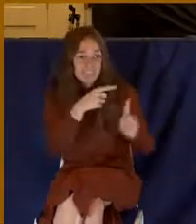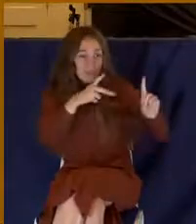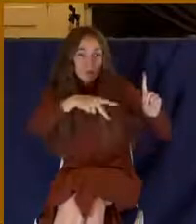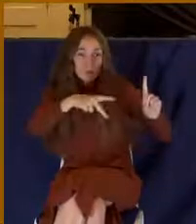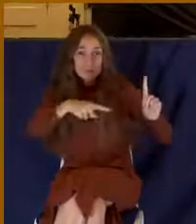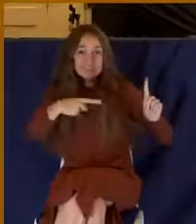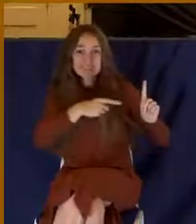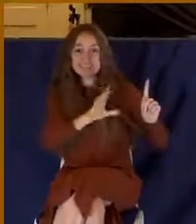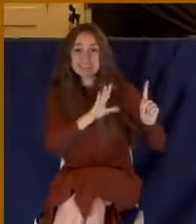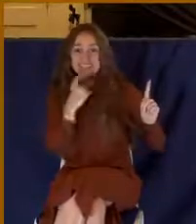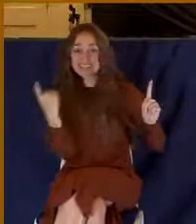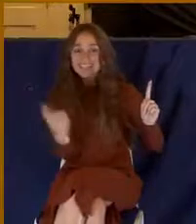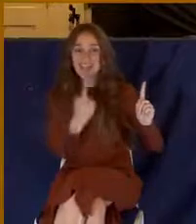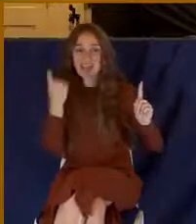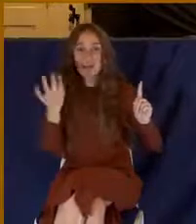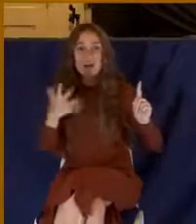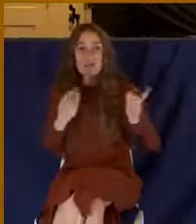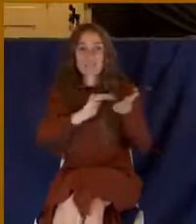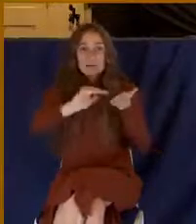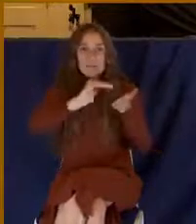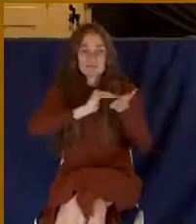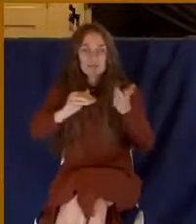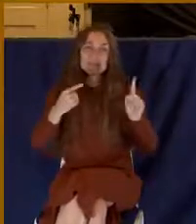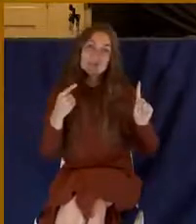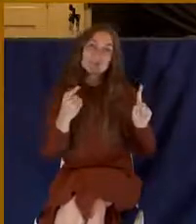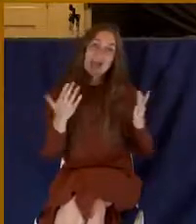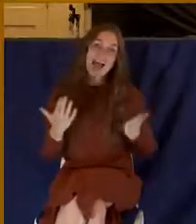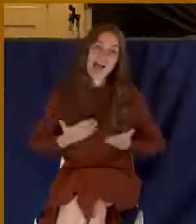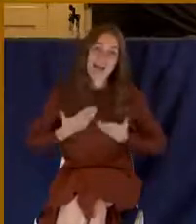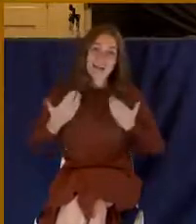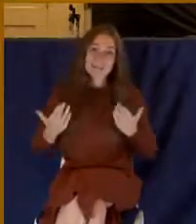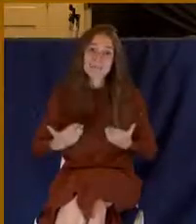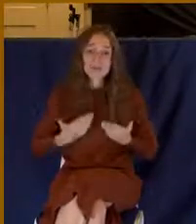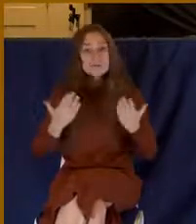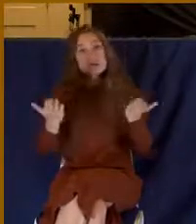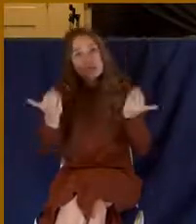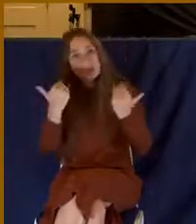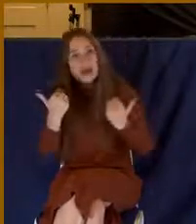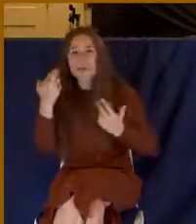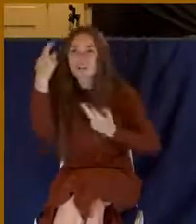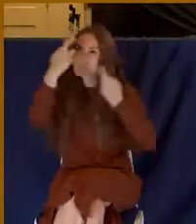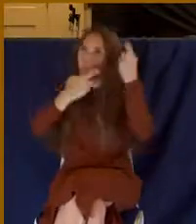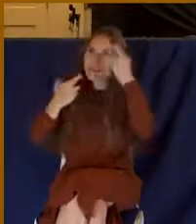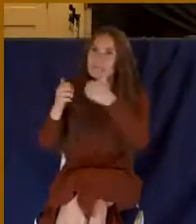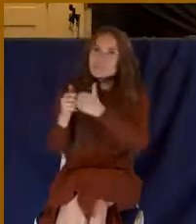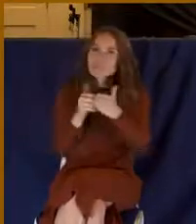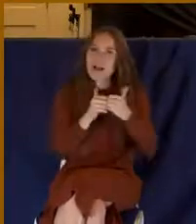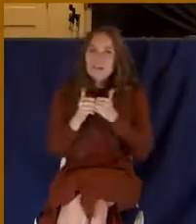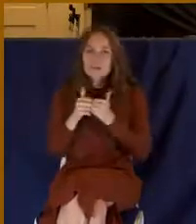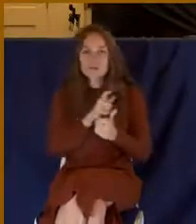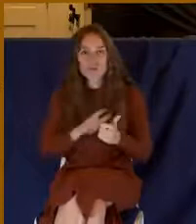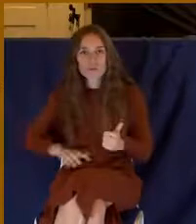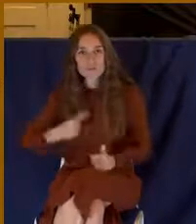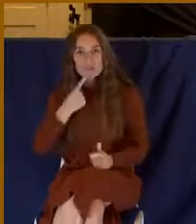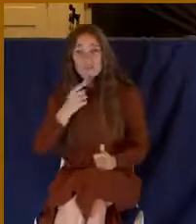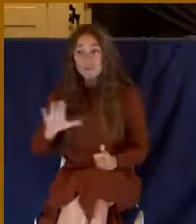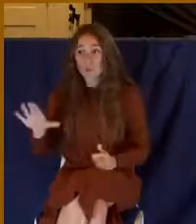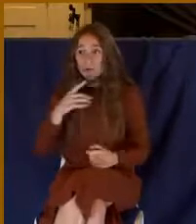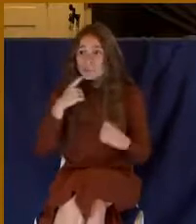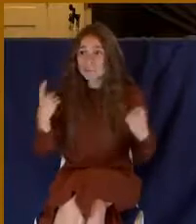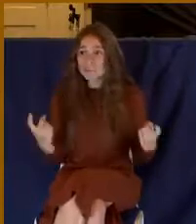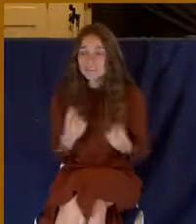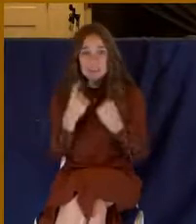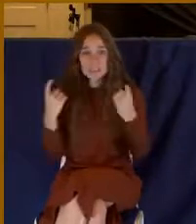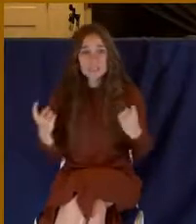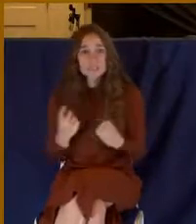forgiven, whose sin is covered. Come now and let us reason together, saith the Lord. Though your sins be as scarlet, they shall be as